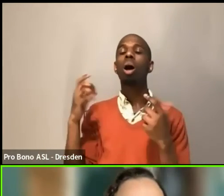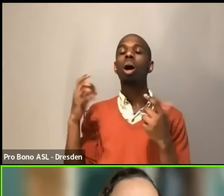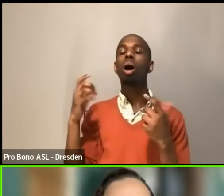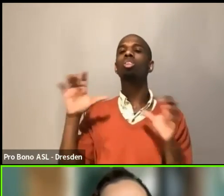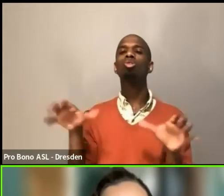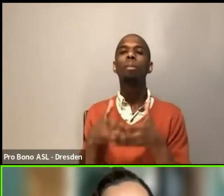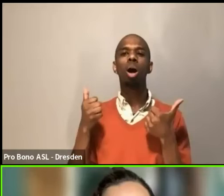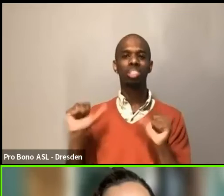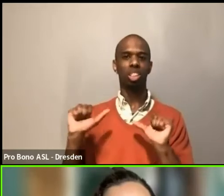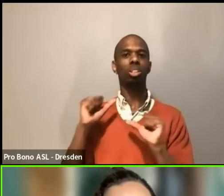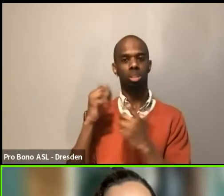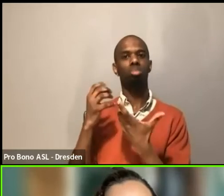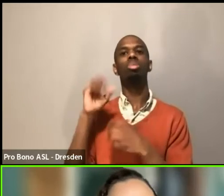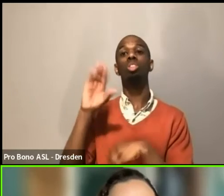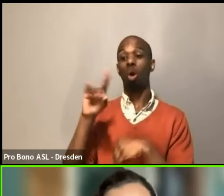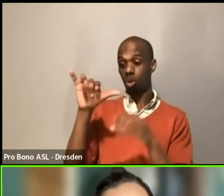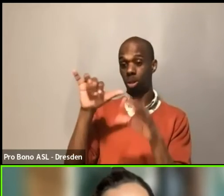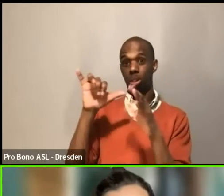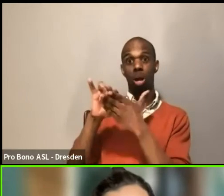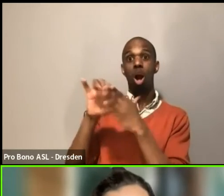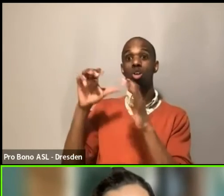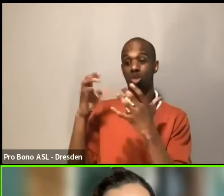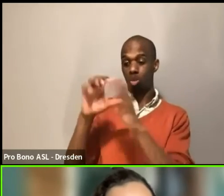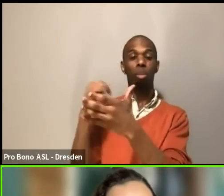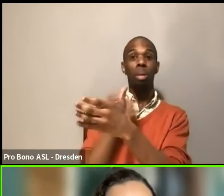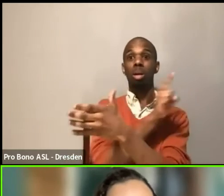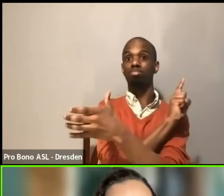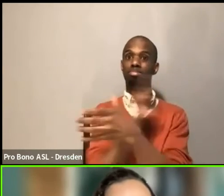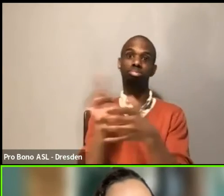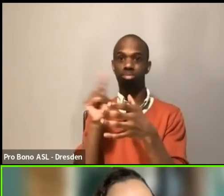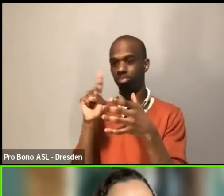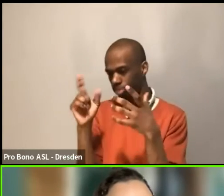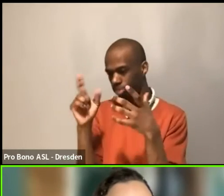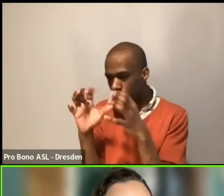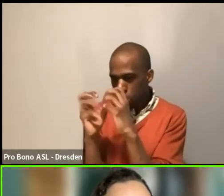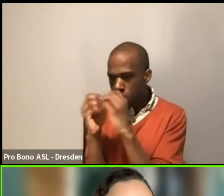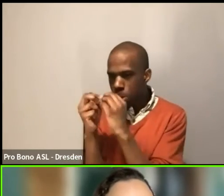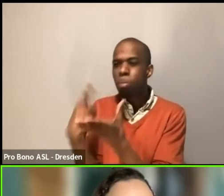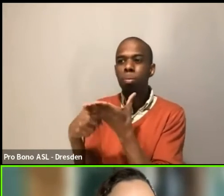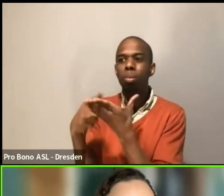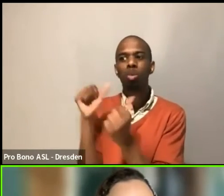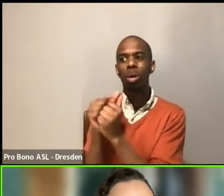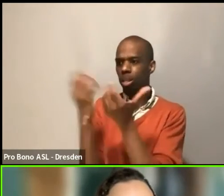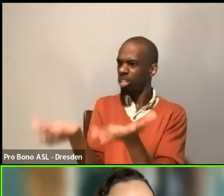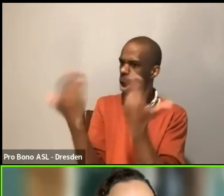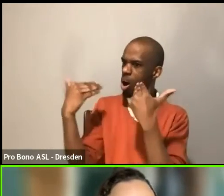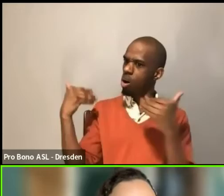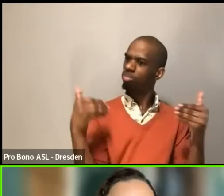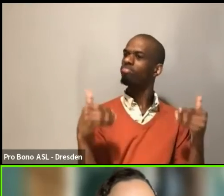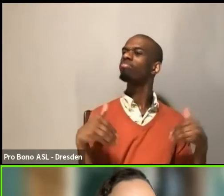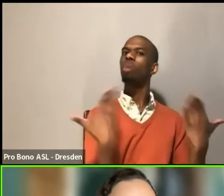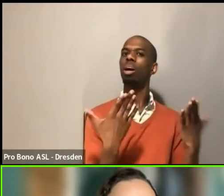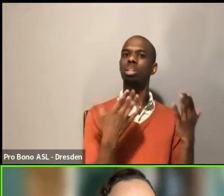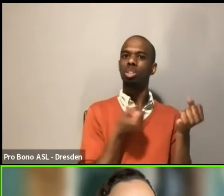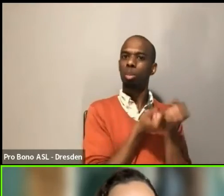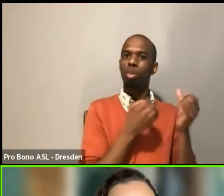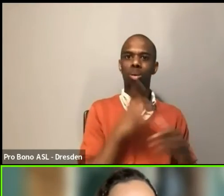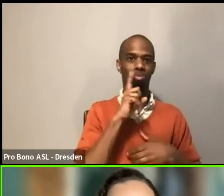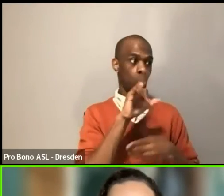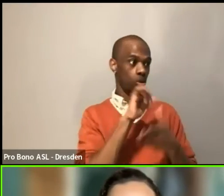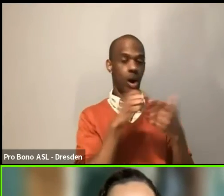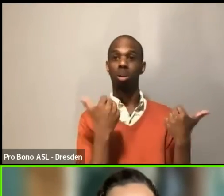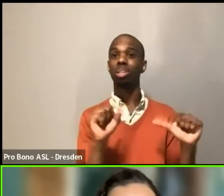this group about providing care for those auditions. Right. So instead of you're coming in just audition for the realm, you're coming into audition for the realm,